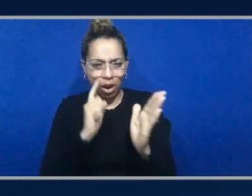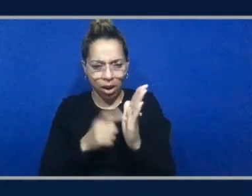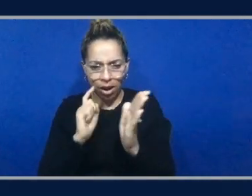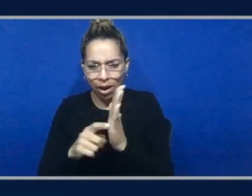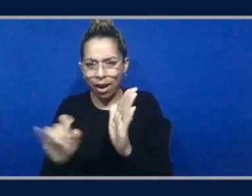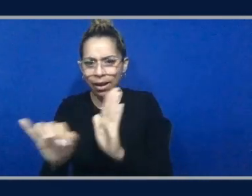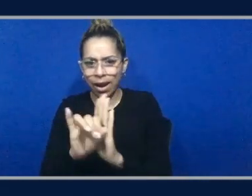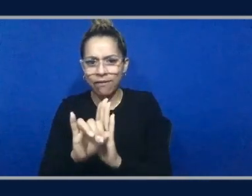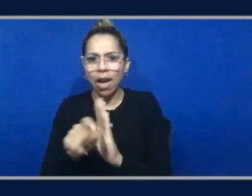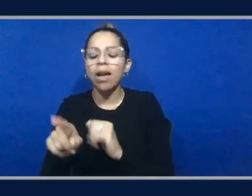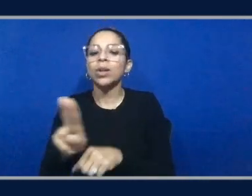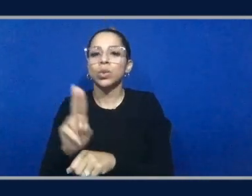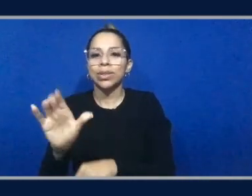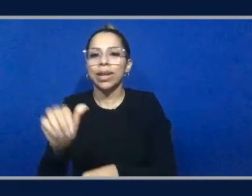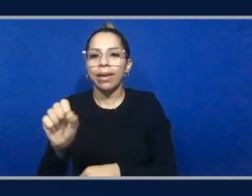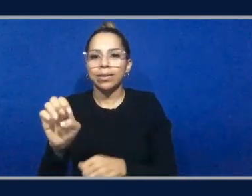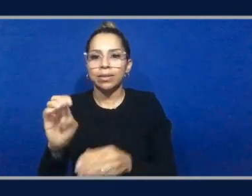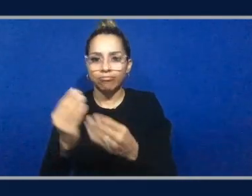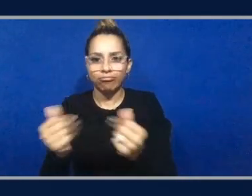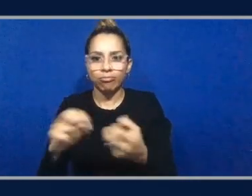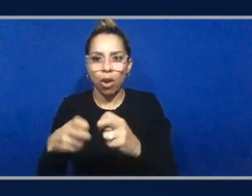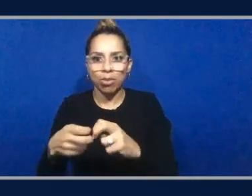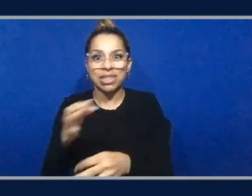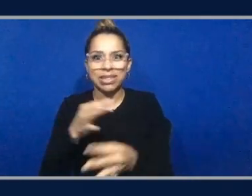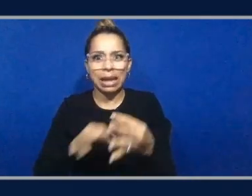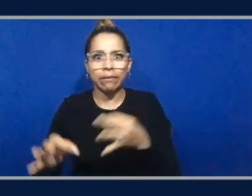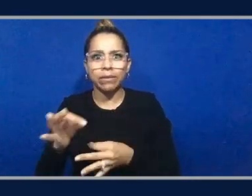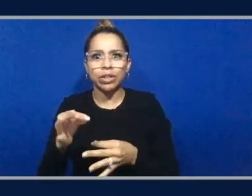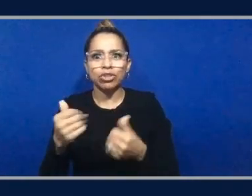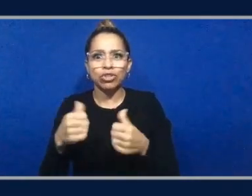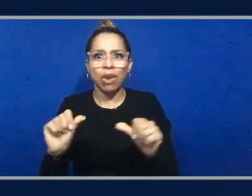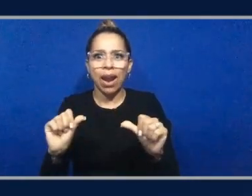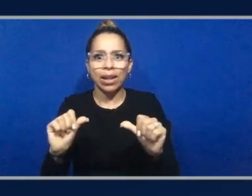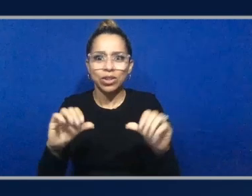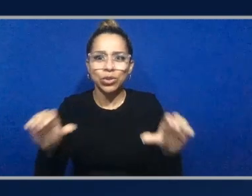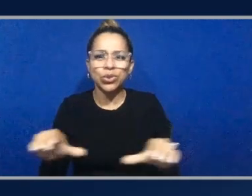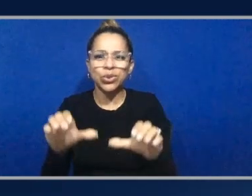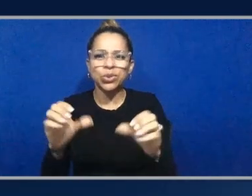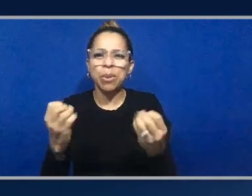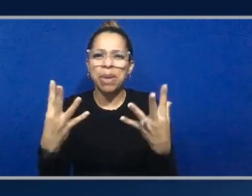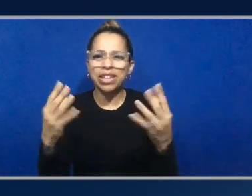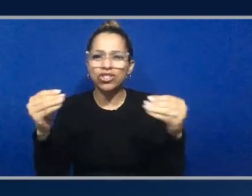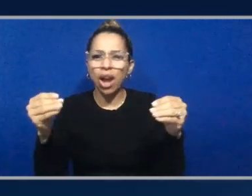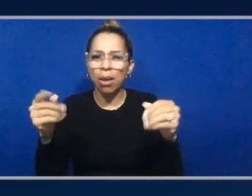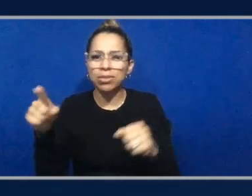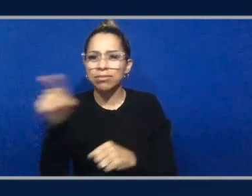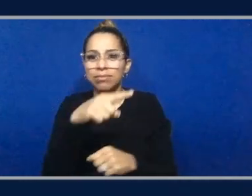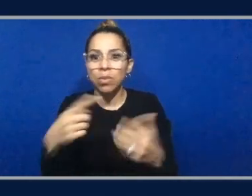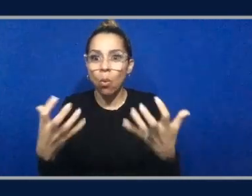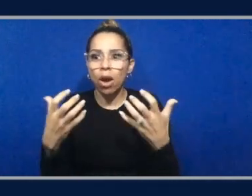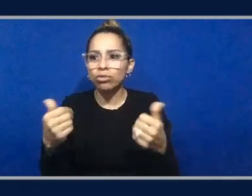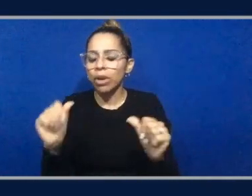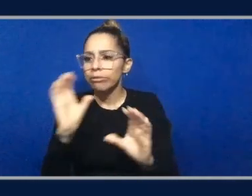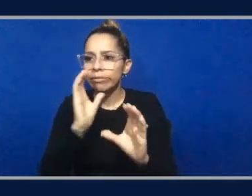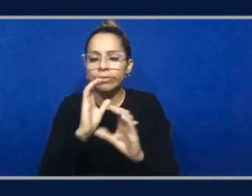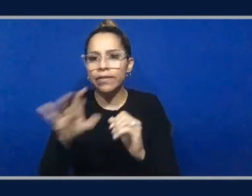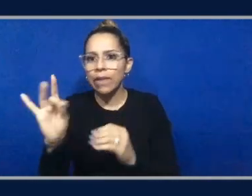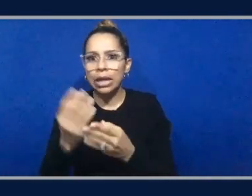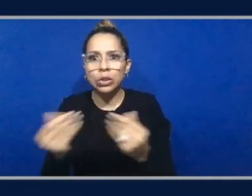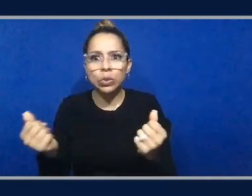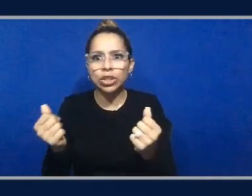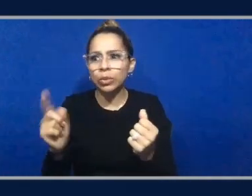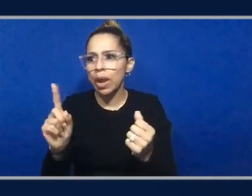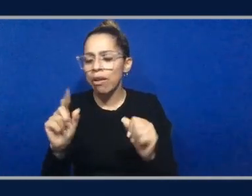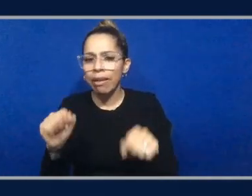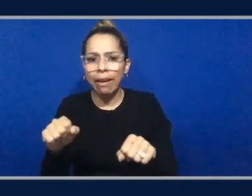finding the problems to go out and solve instead of trying to do what many shops will want to do in finding a solution. just try to go figure out where it can map up.